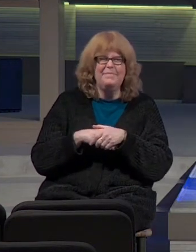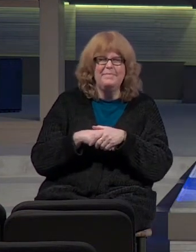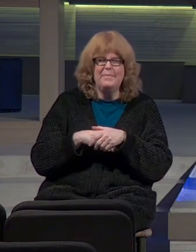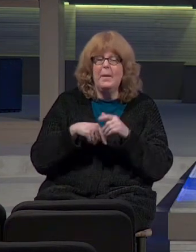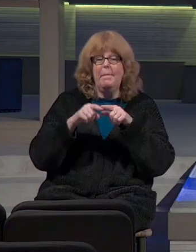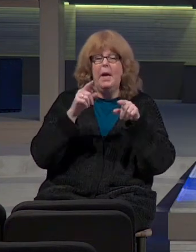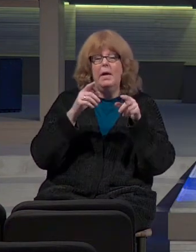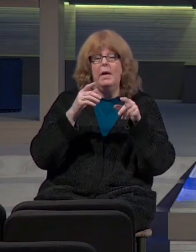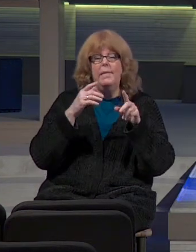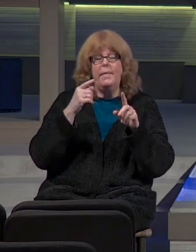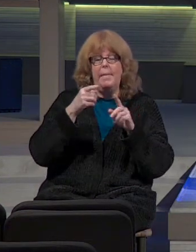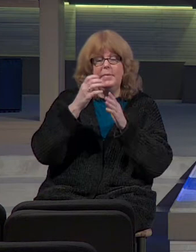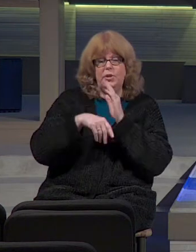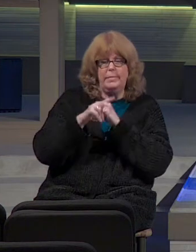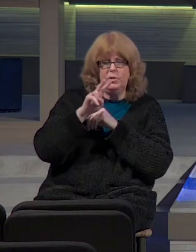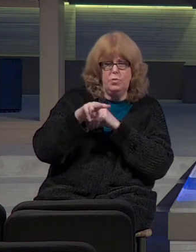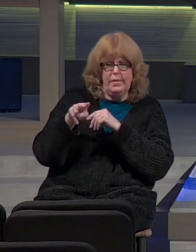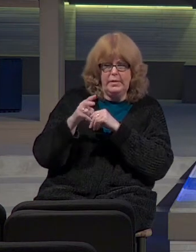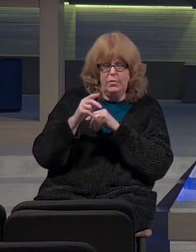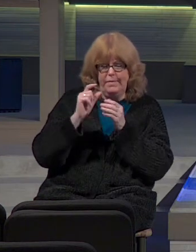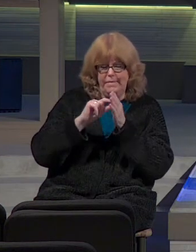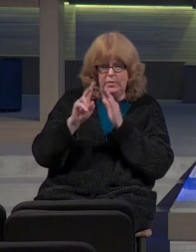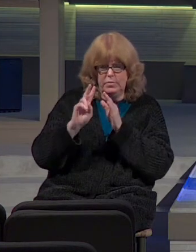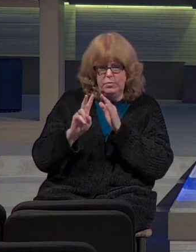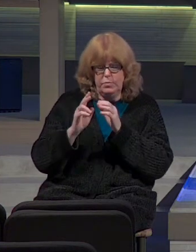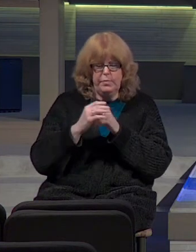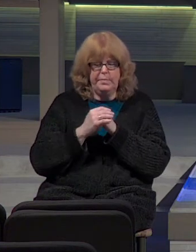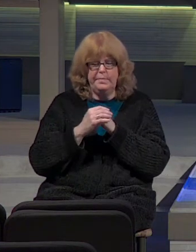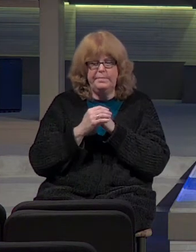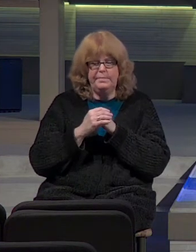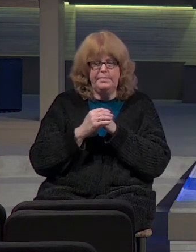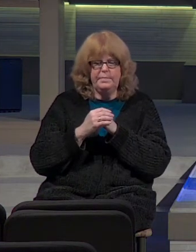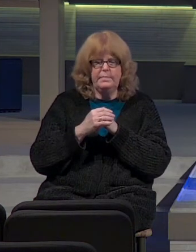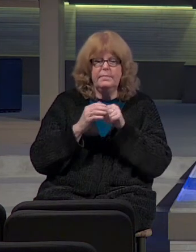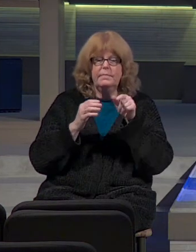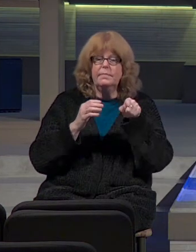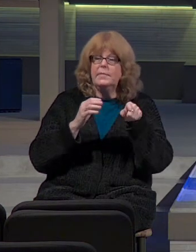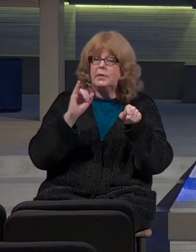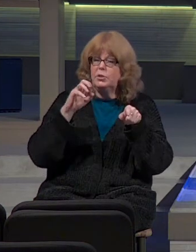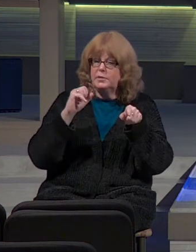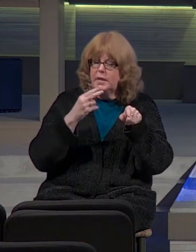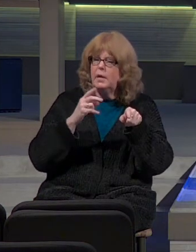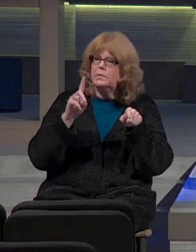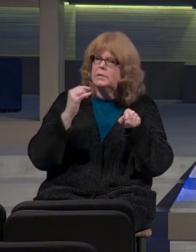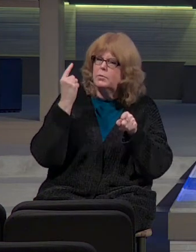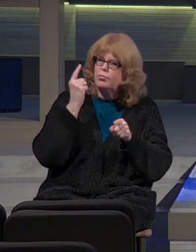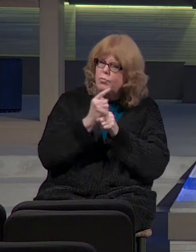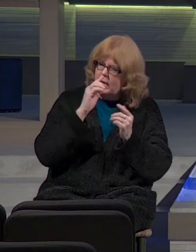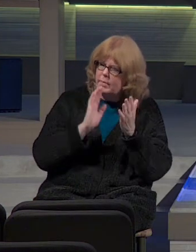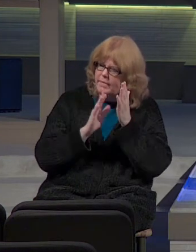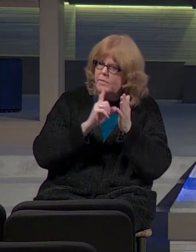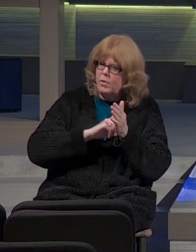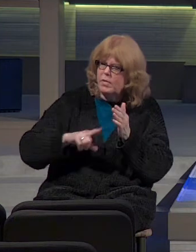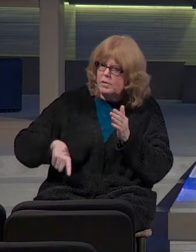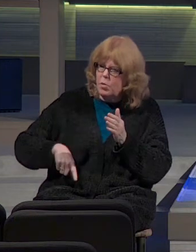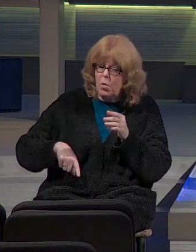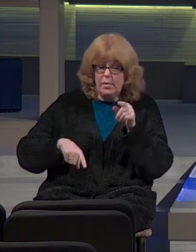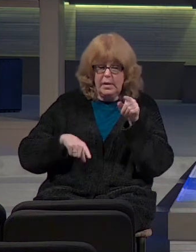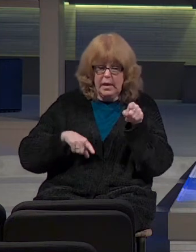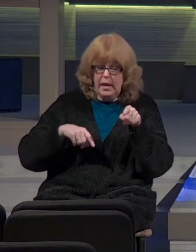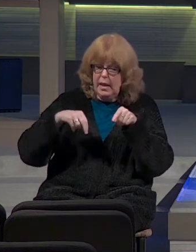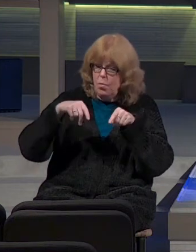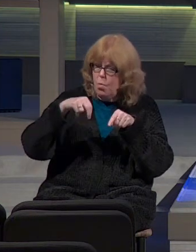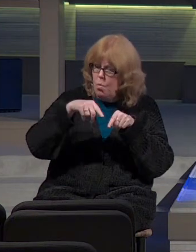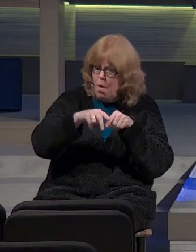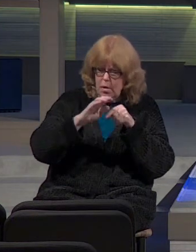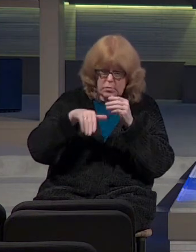But look, I'm in chapter 22 now, verse 2. He did right in the sight of the Lord, and he walked